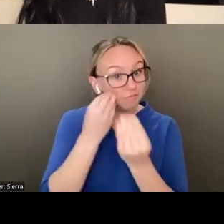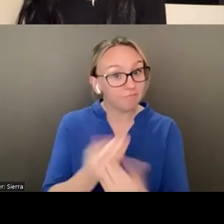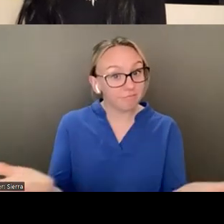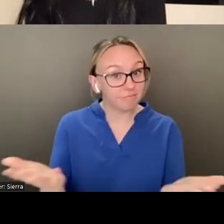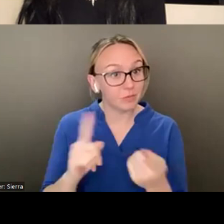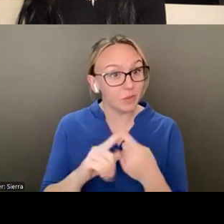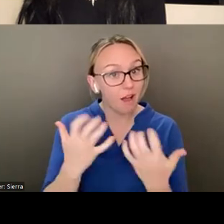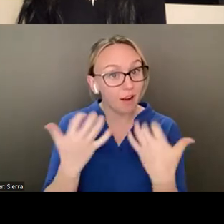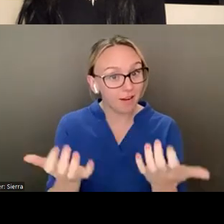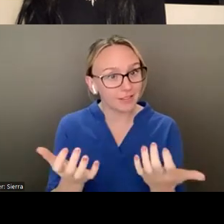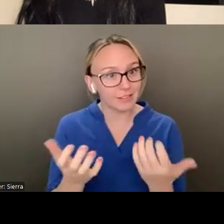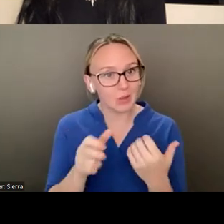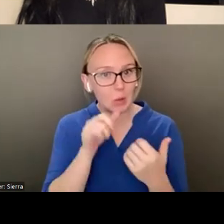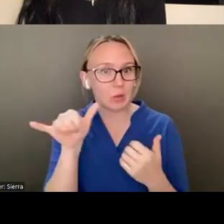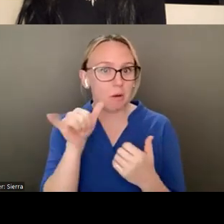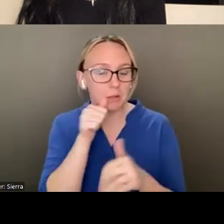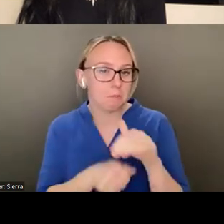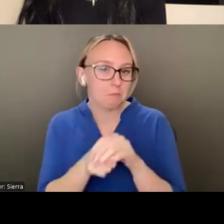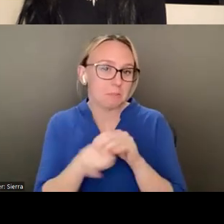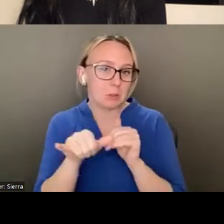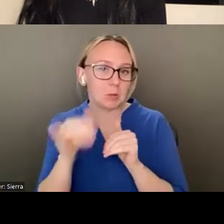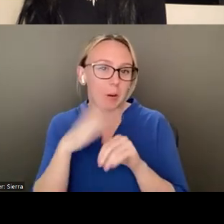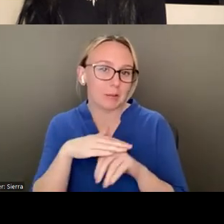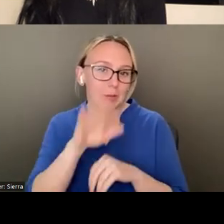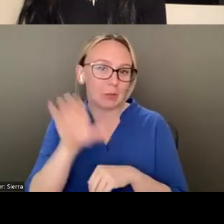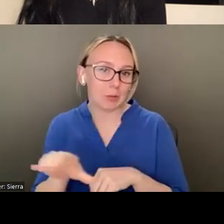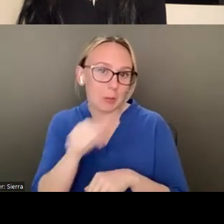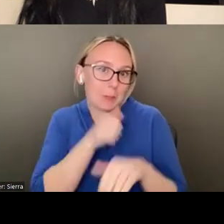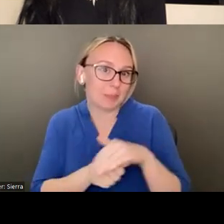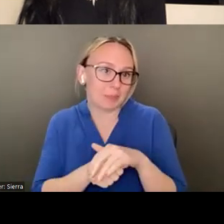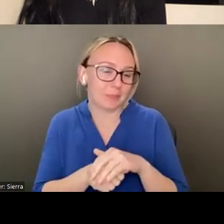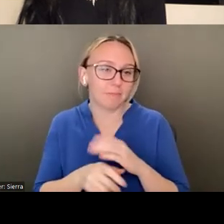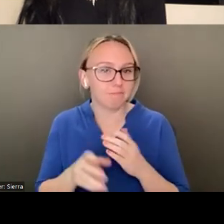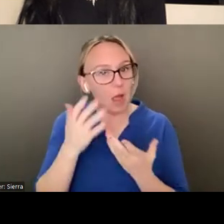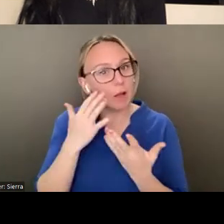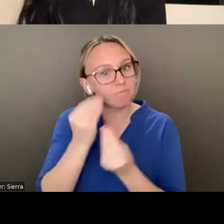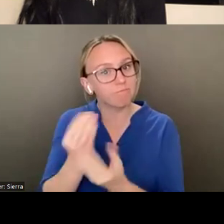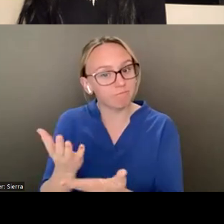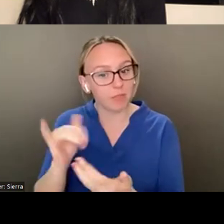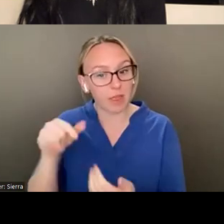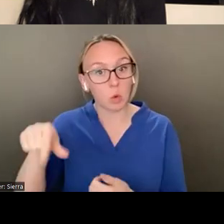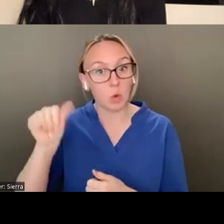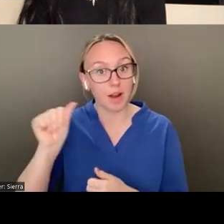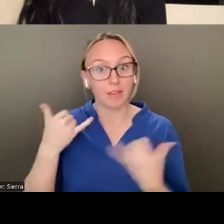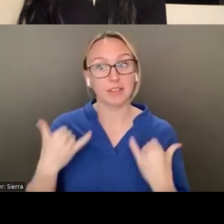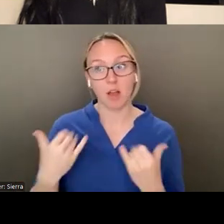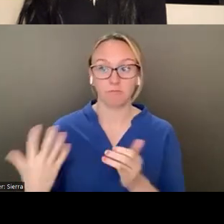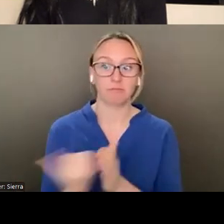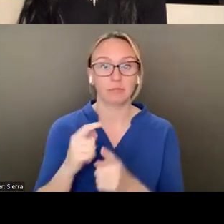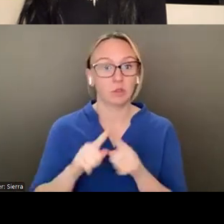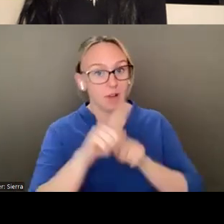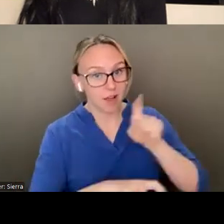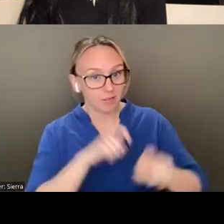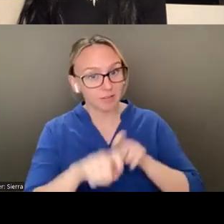who's also in the shadows, I suppose, of Zoom, know that it is time for Q&A and that this is a great opportunity to ask Antonius,